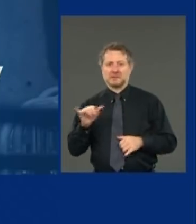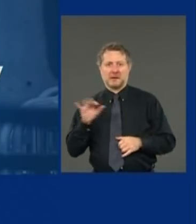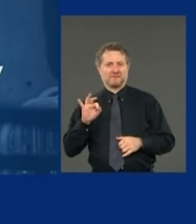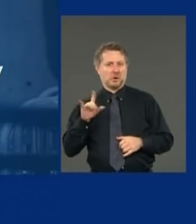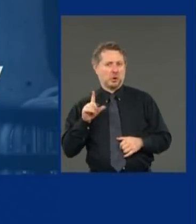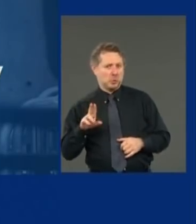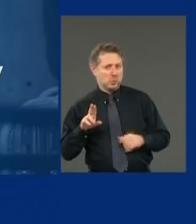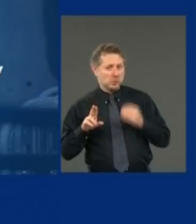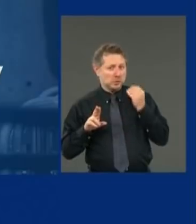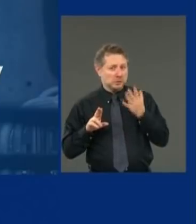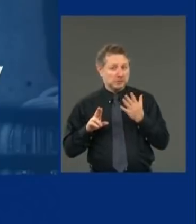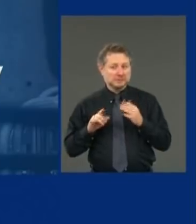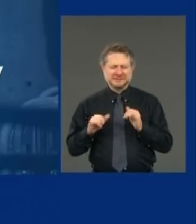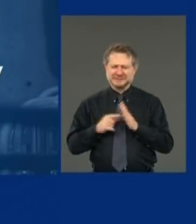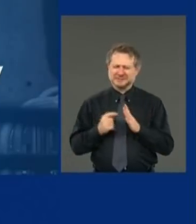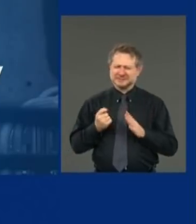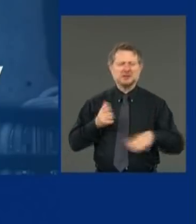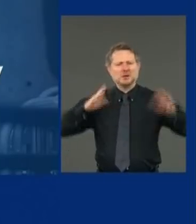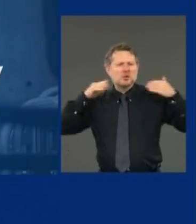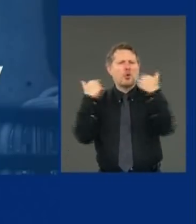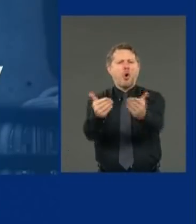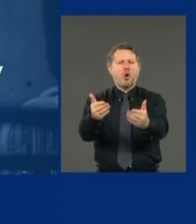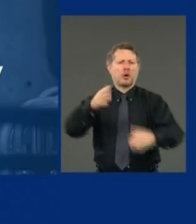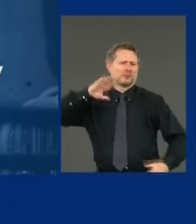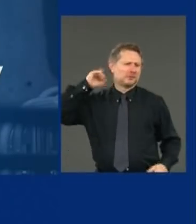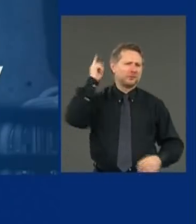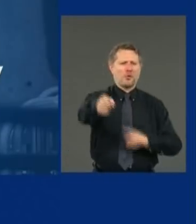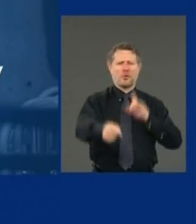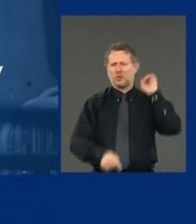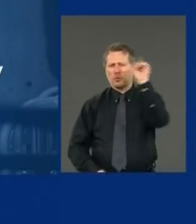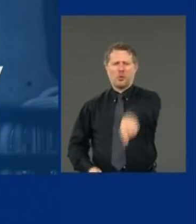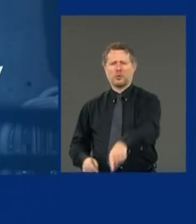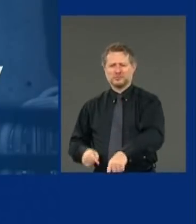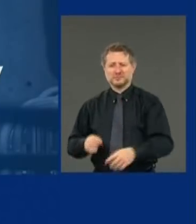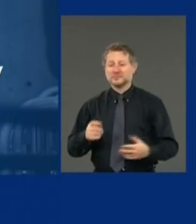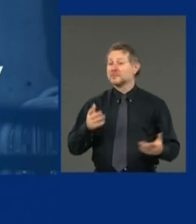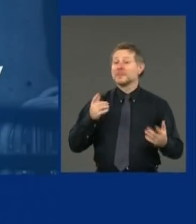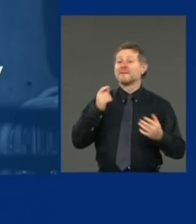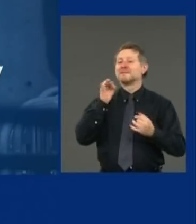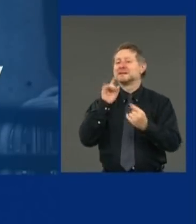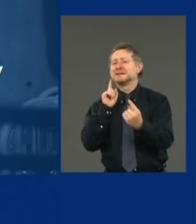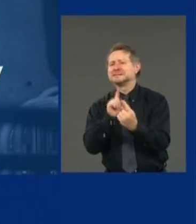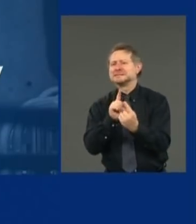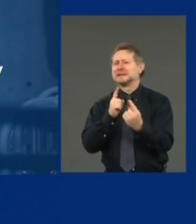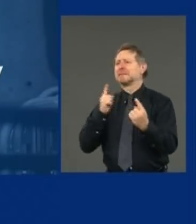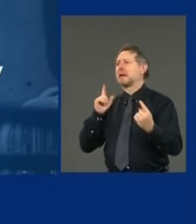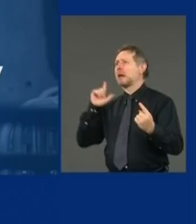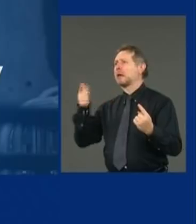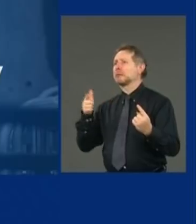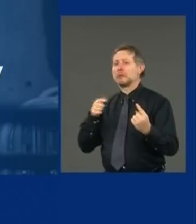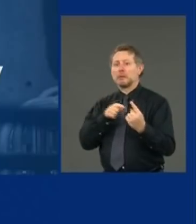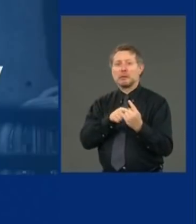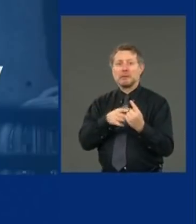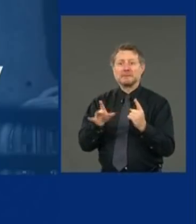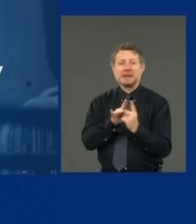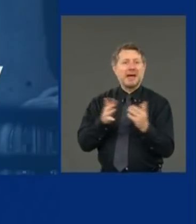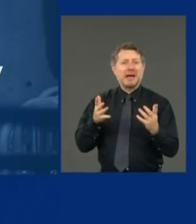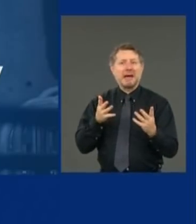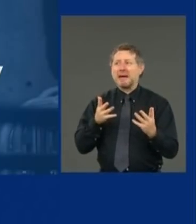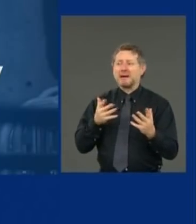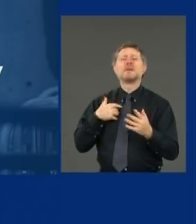any symptoms, get a test. If you are exposed to a person who you find out was positive, get a test.